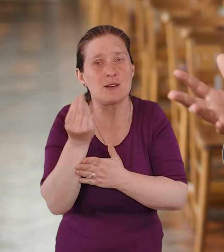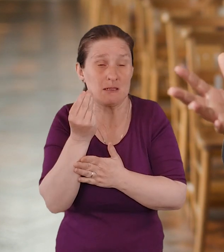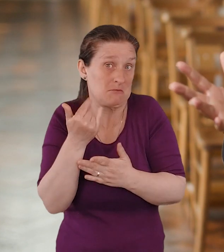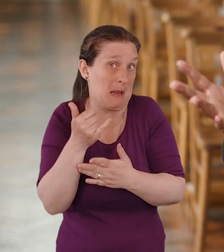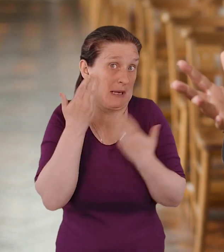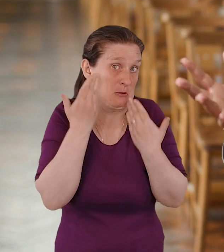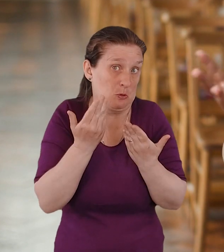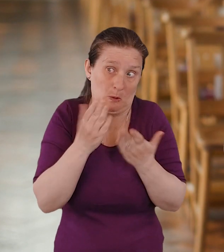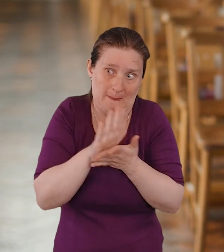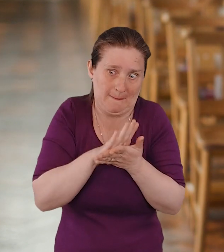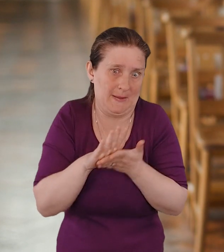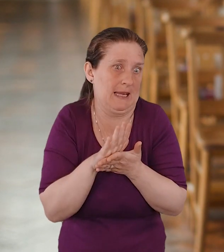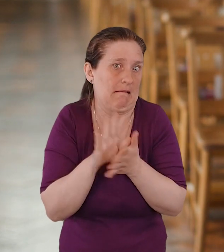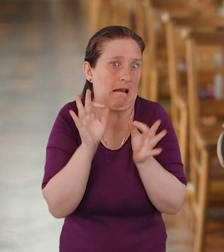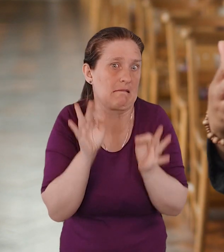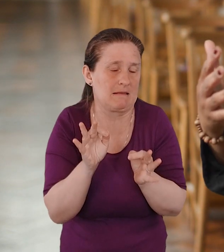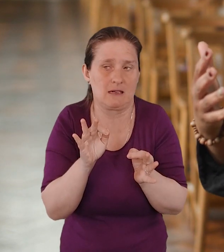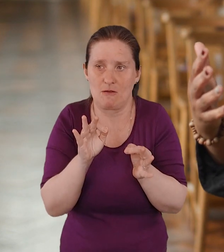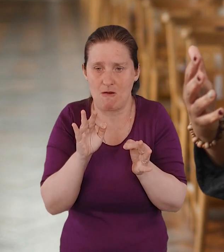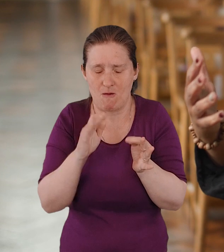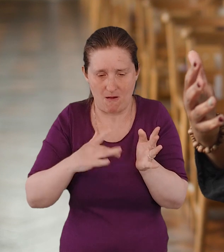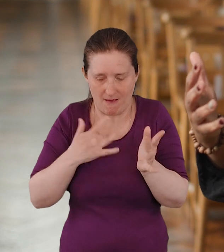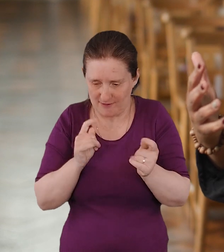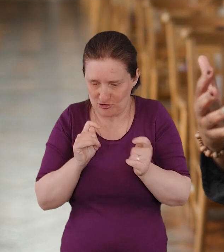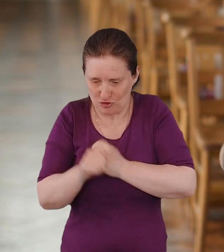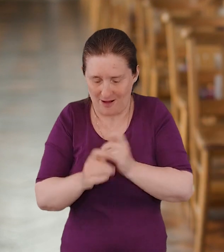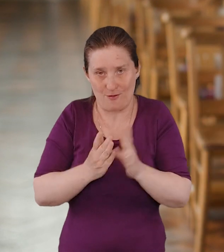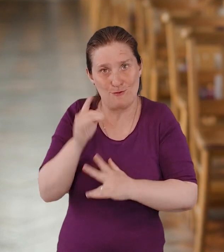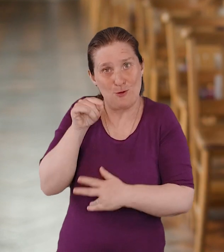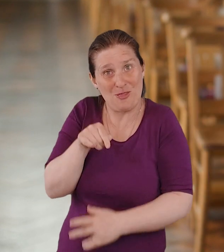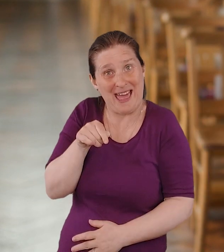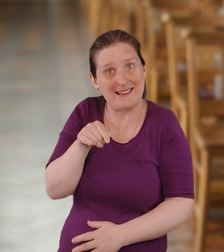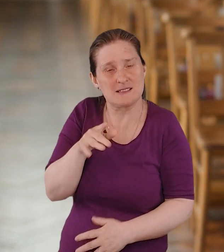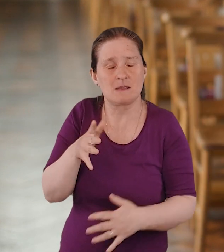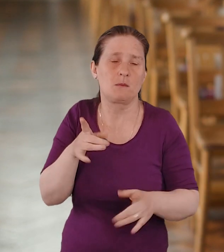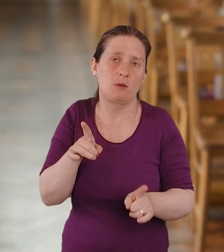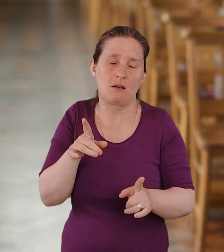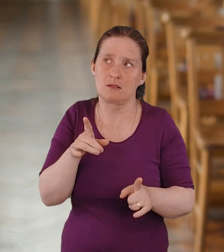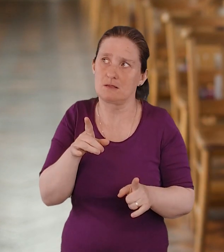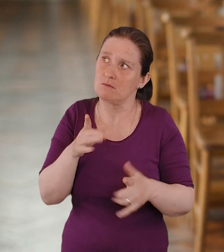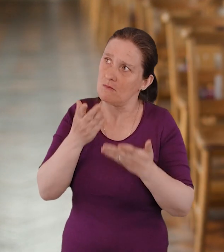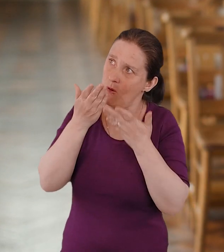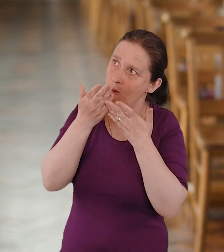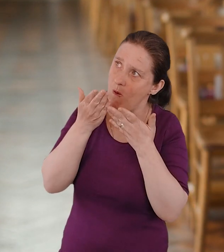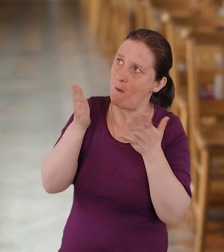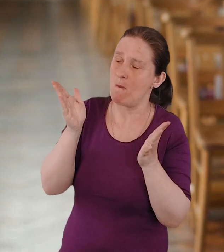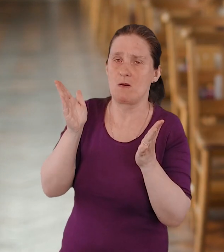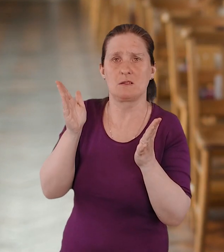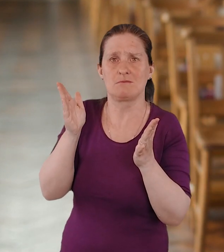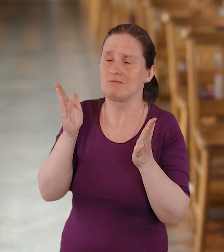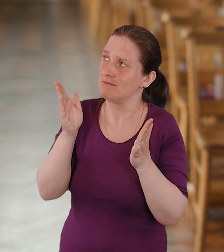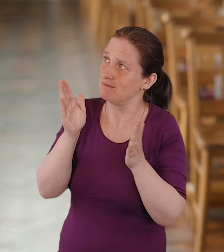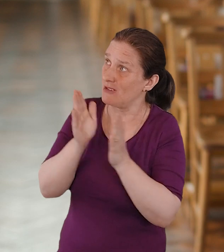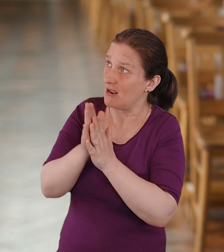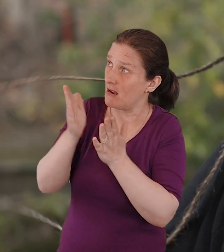not know exactly what it means, or how your life will unfold from that. But it's that openness to praying, come